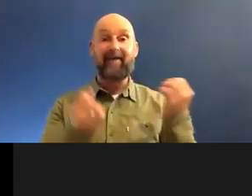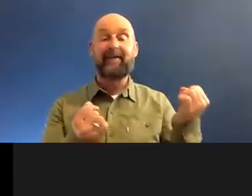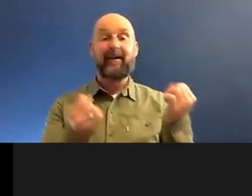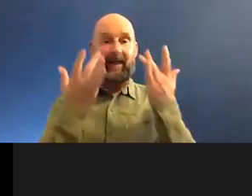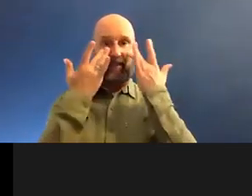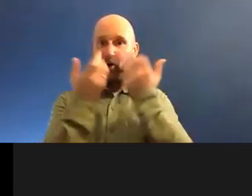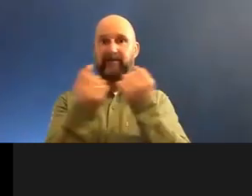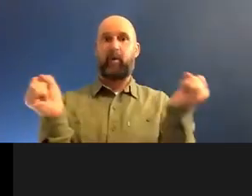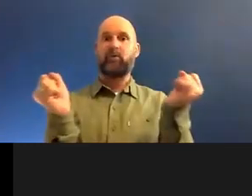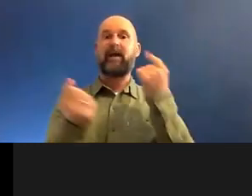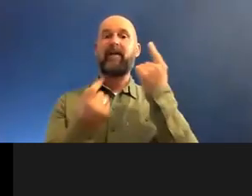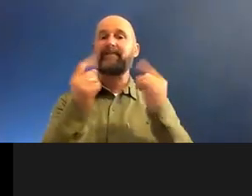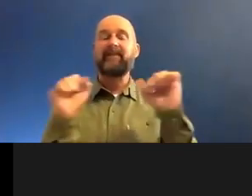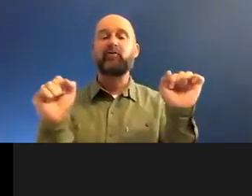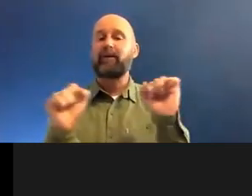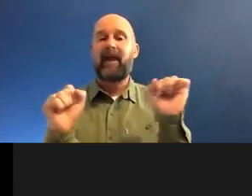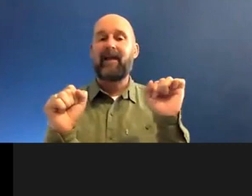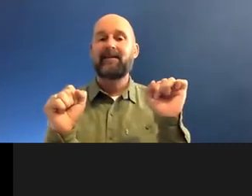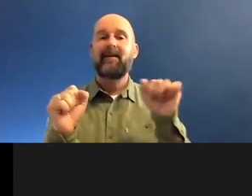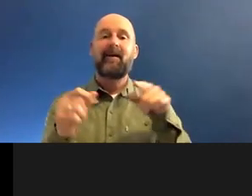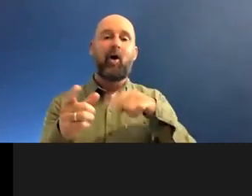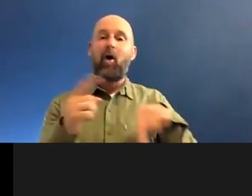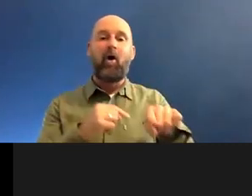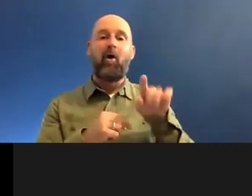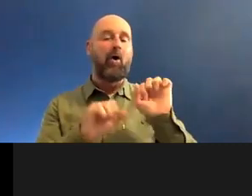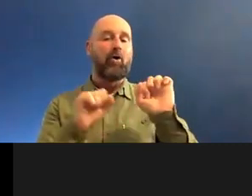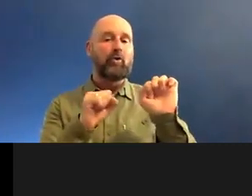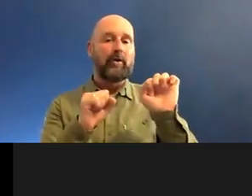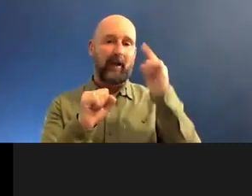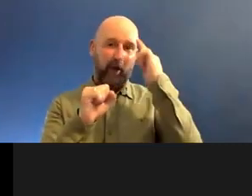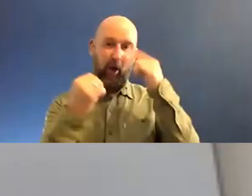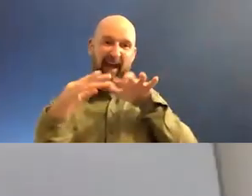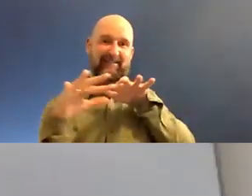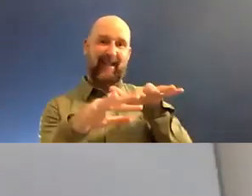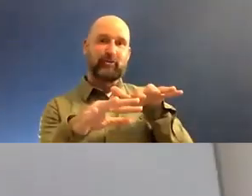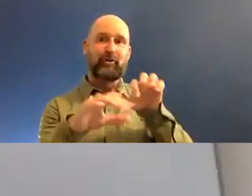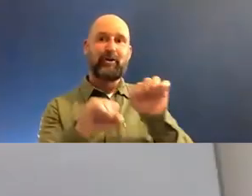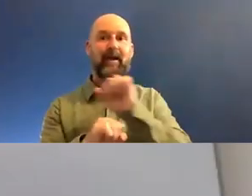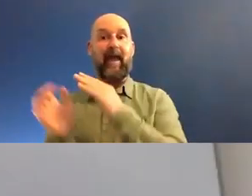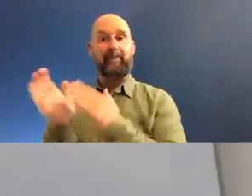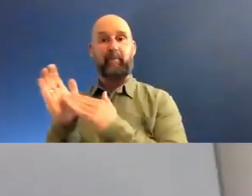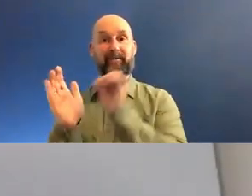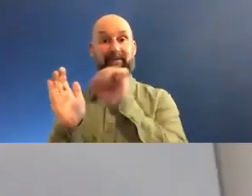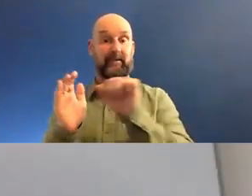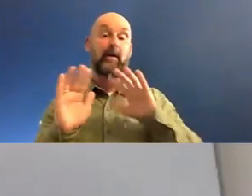themselves, uh, or maybe they haven't got the same amount of kind of attention, but they actually, they are there.